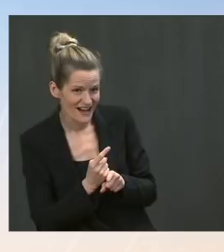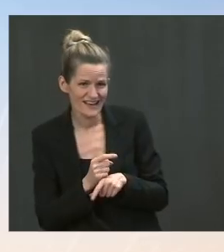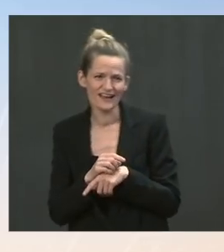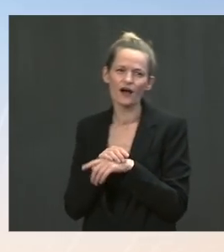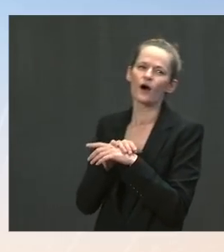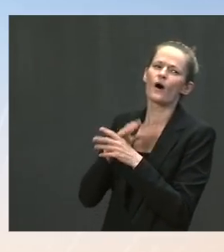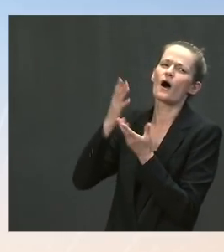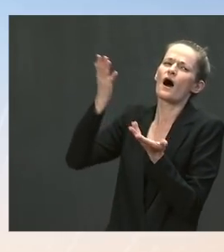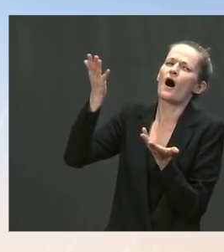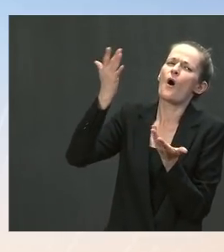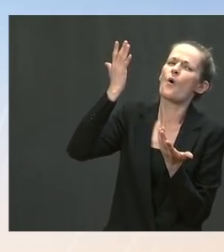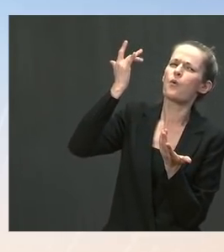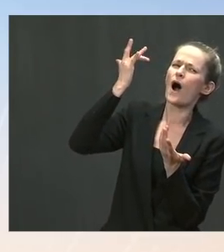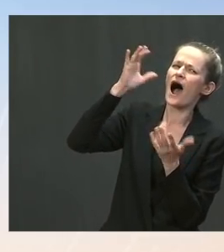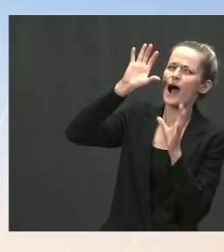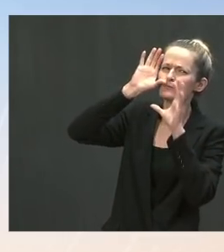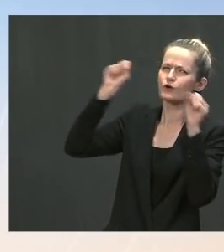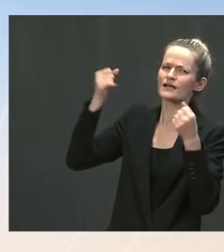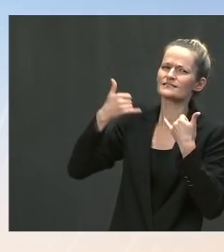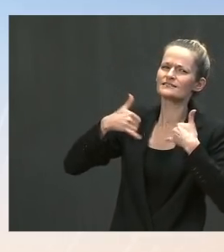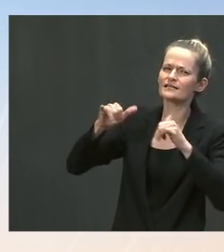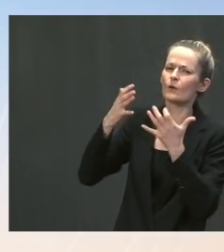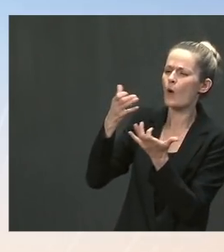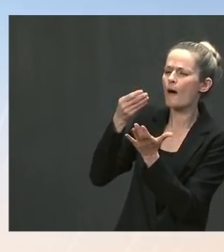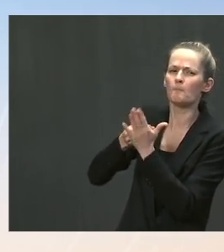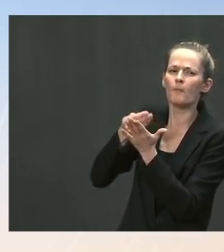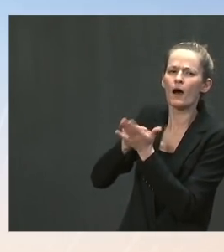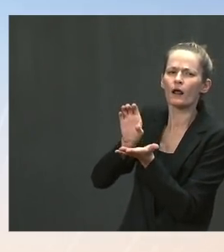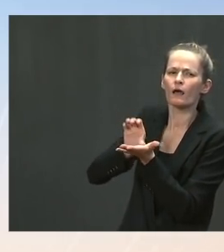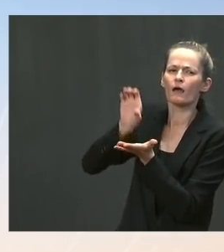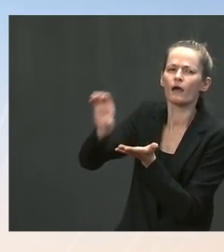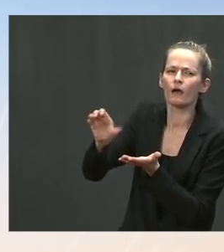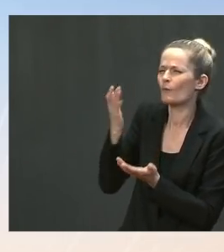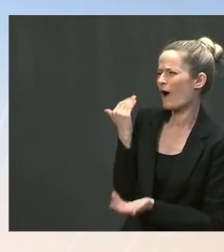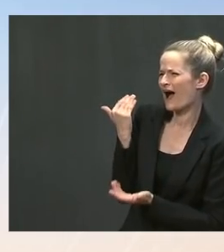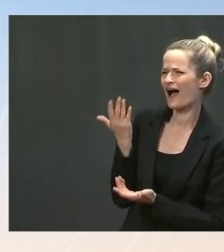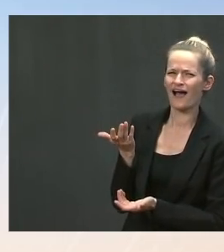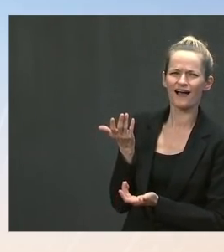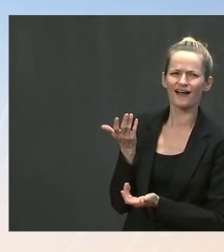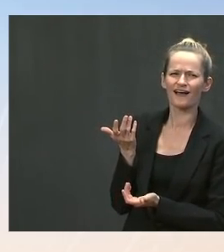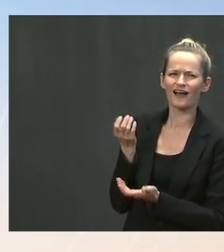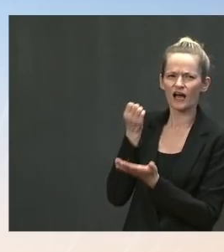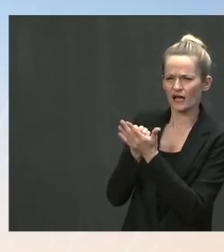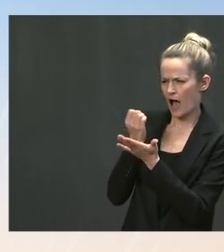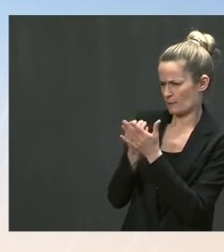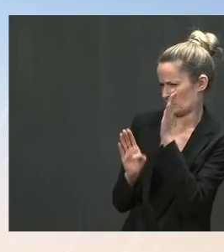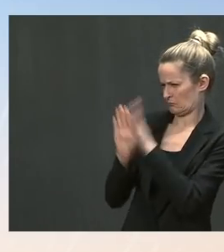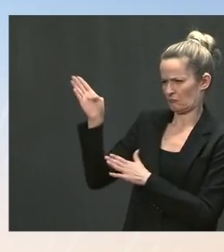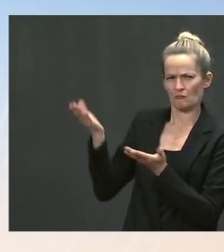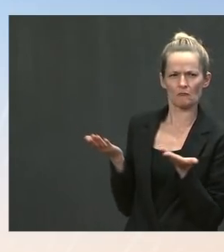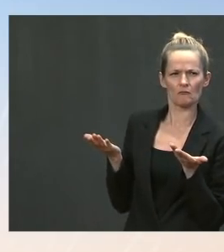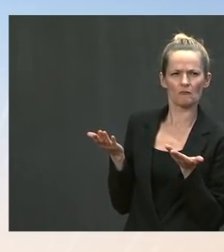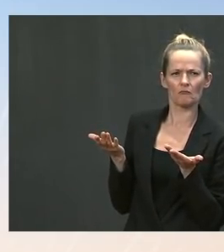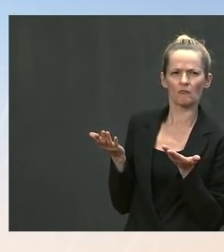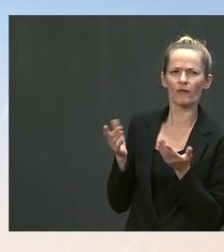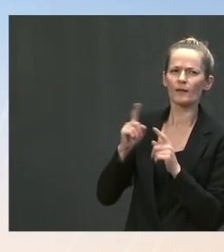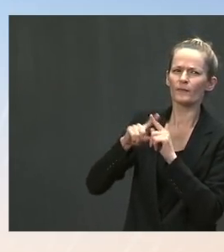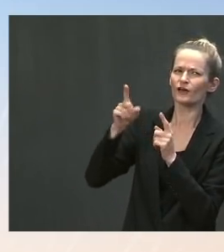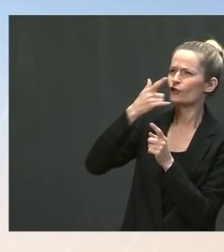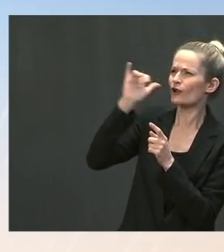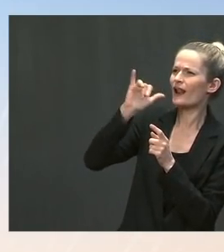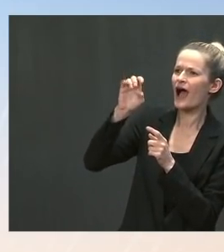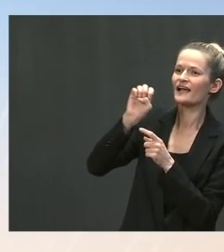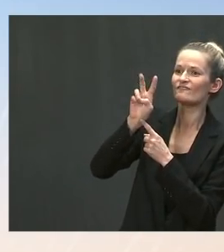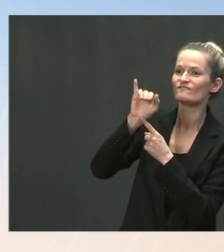big relief packages — pandemic-era relief packages — like the eviction moratorium? Ms. Well, first, I would say one of the